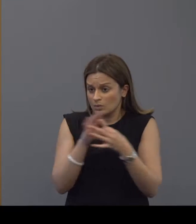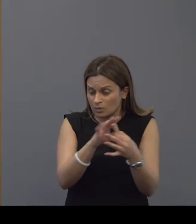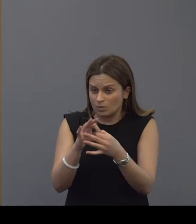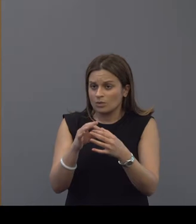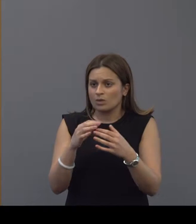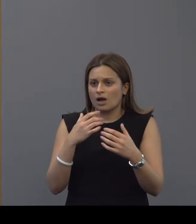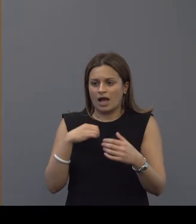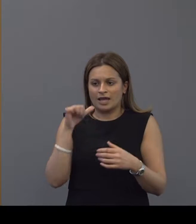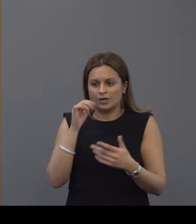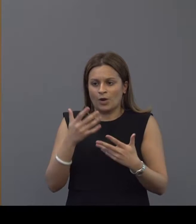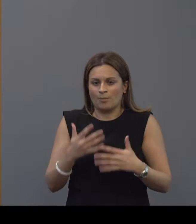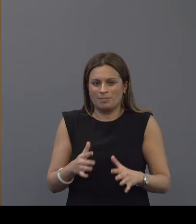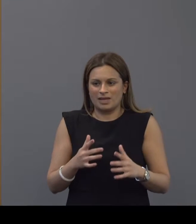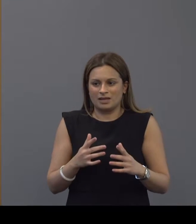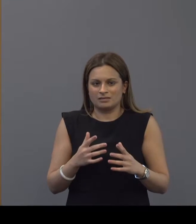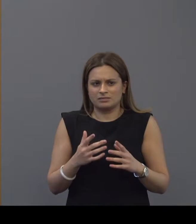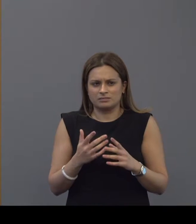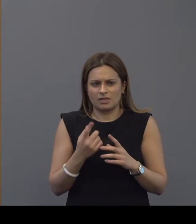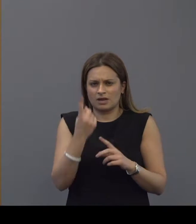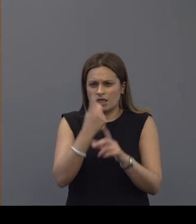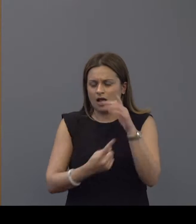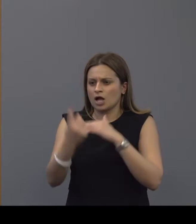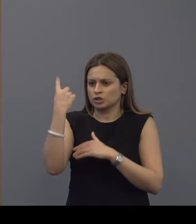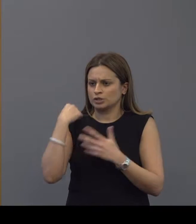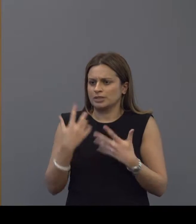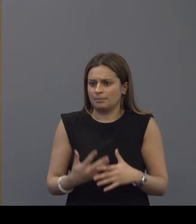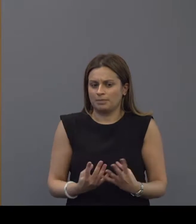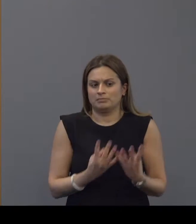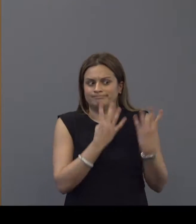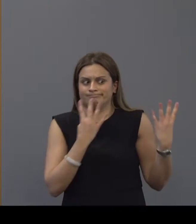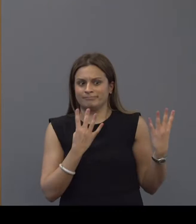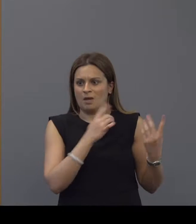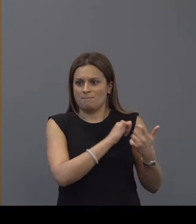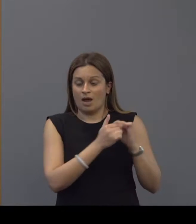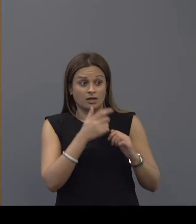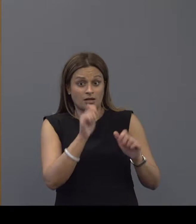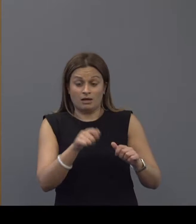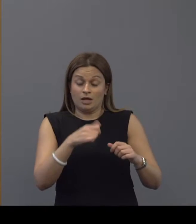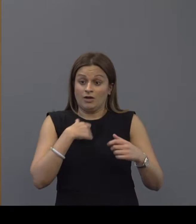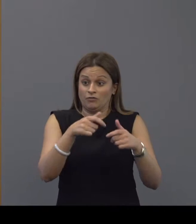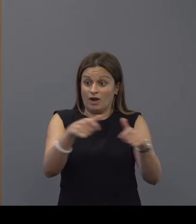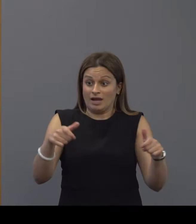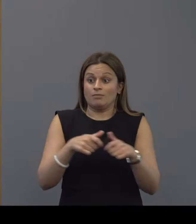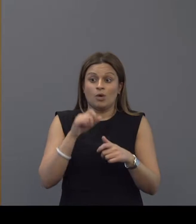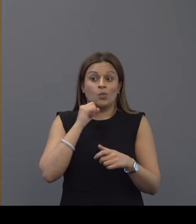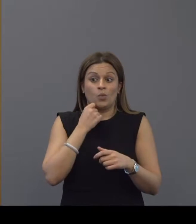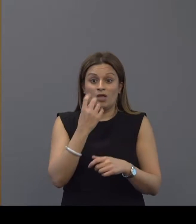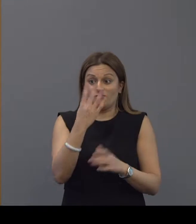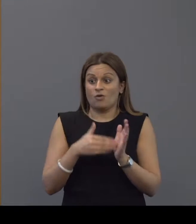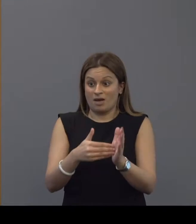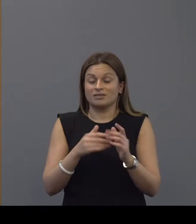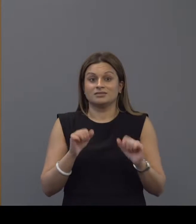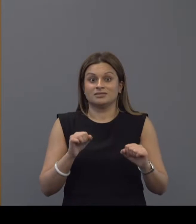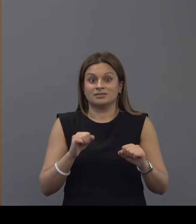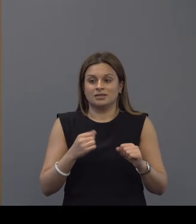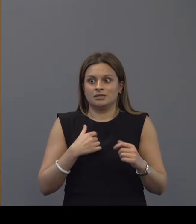i know when i stood up with many partners just over a year ago and said we were going to do the the framework in uh four months